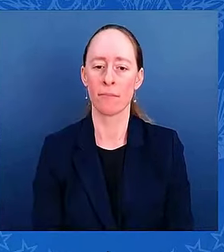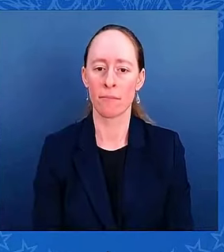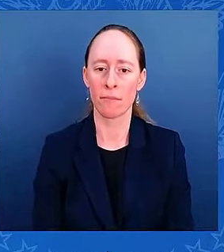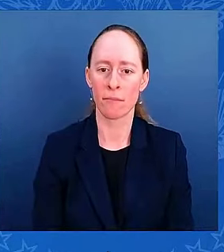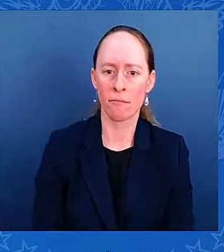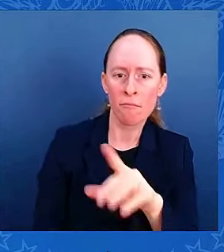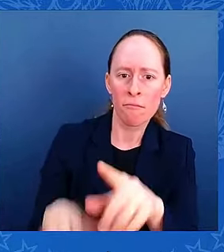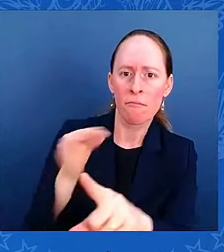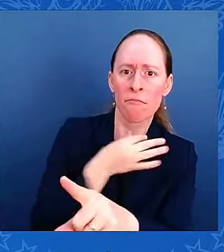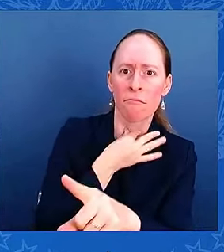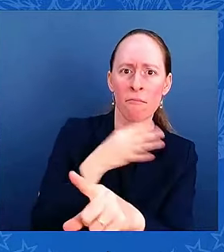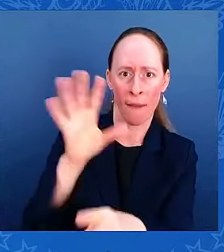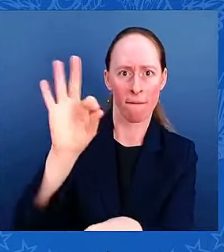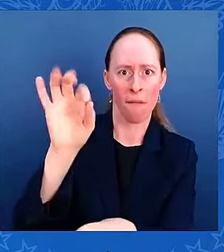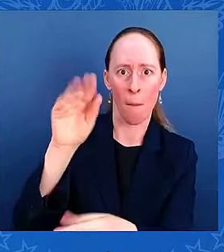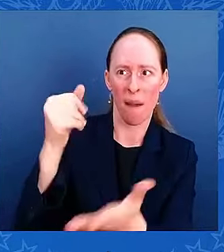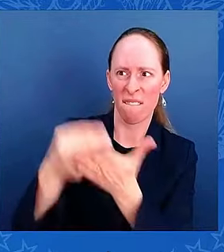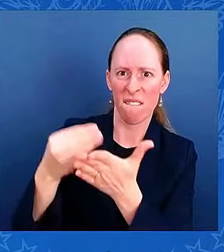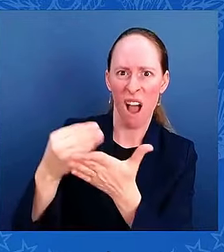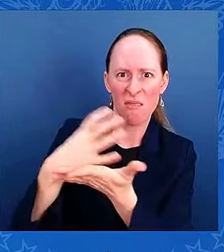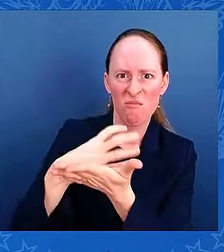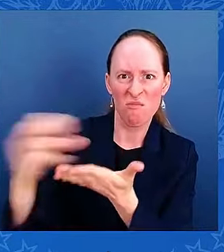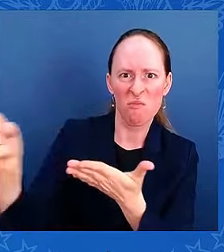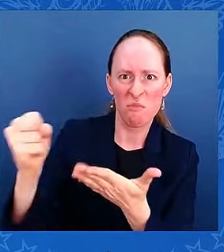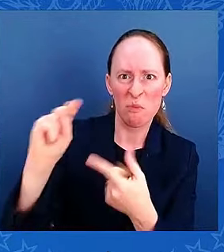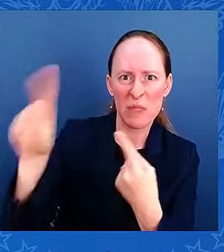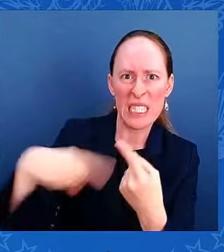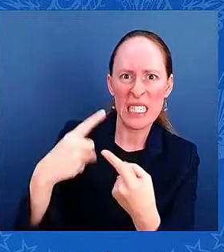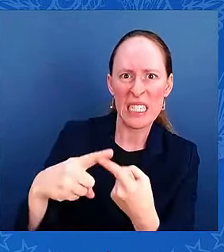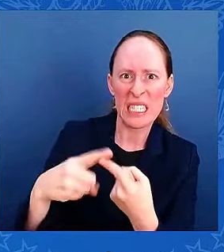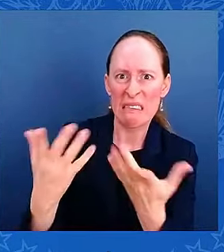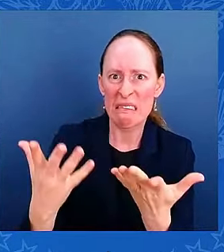act before FEMA or the SBA run out of money?